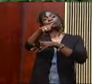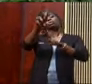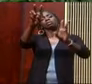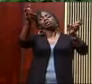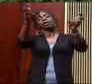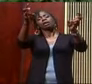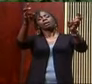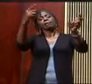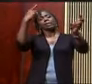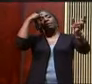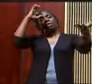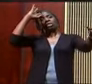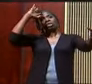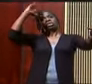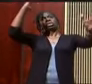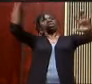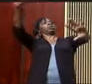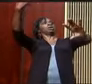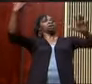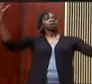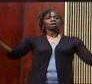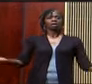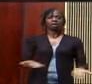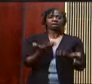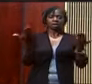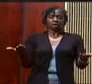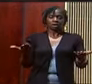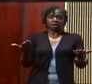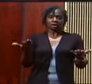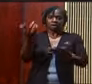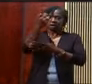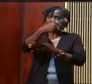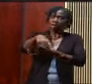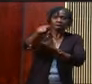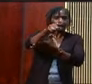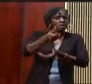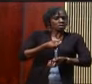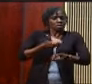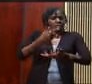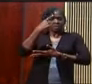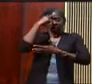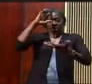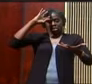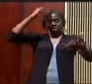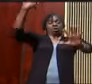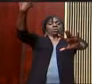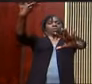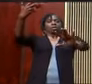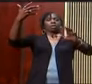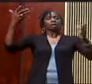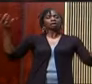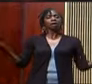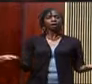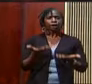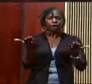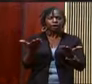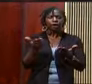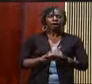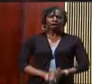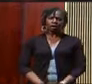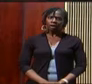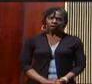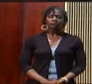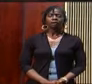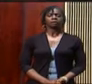mind up in here, up in here. Y'all gonna make me lose my mind up in here, up in